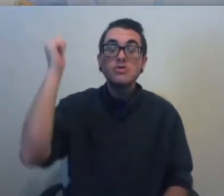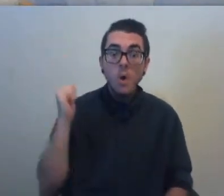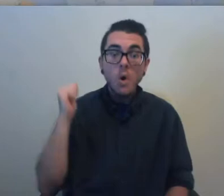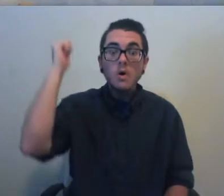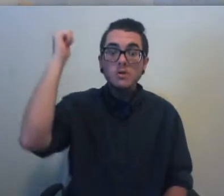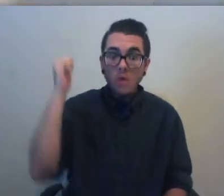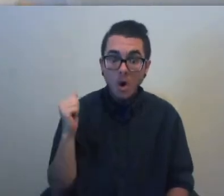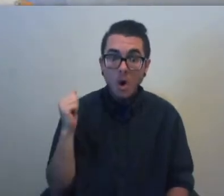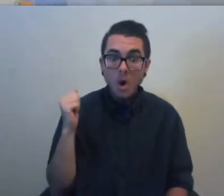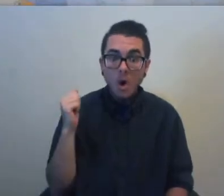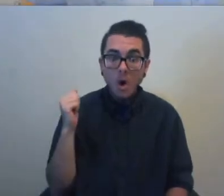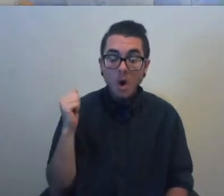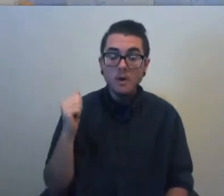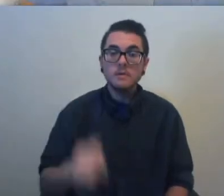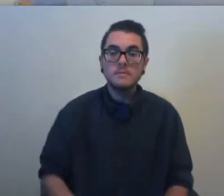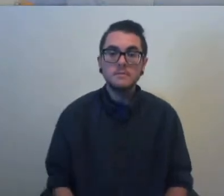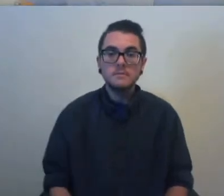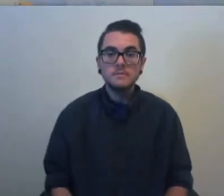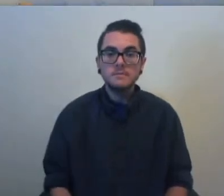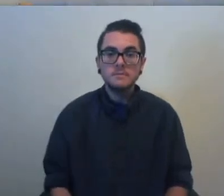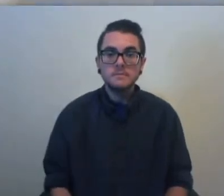Choo-choo!